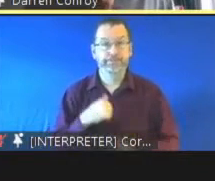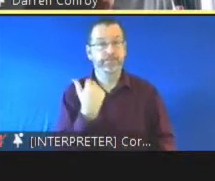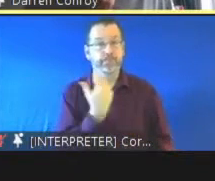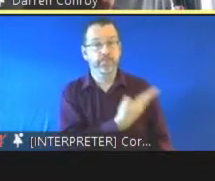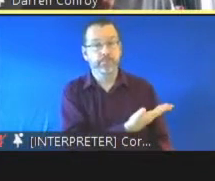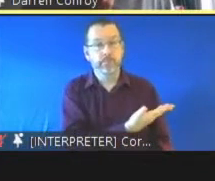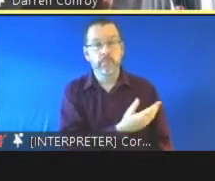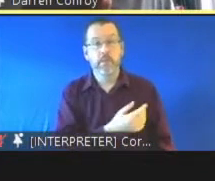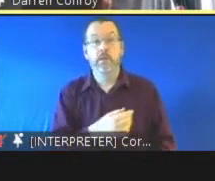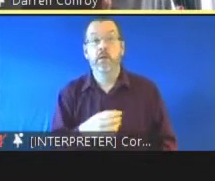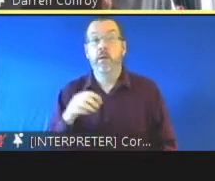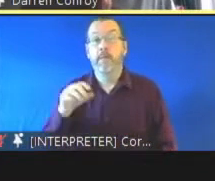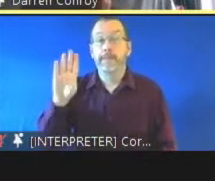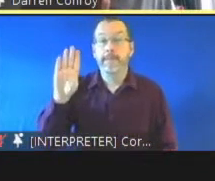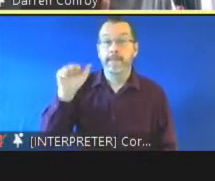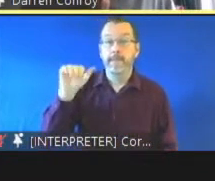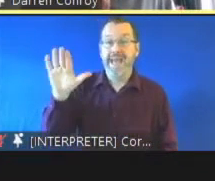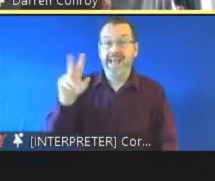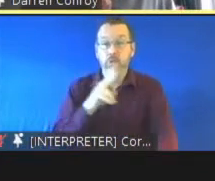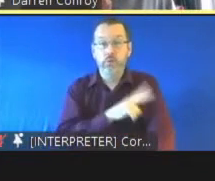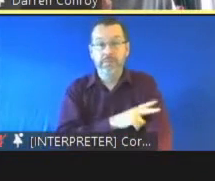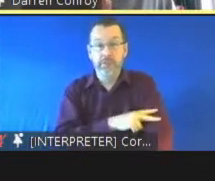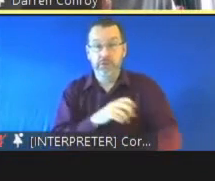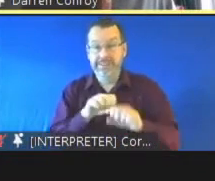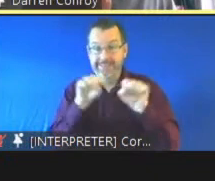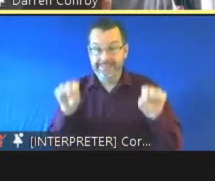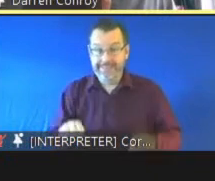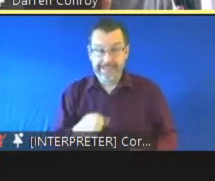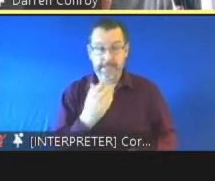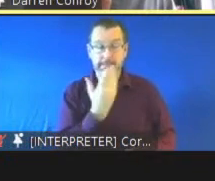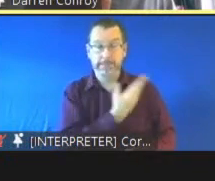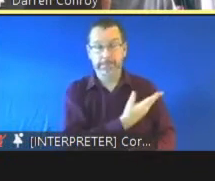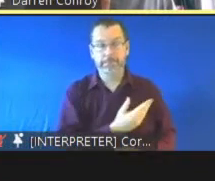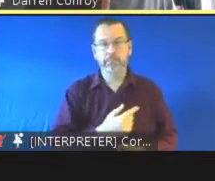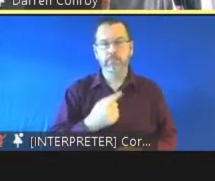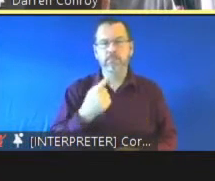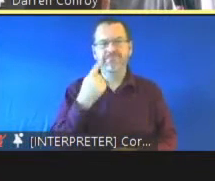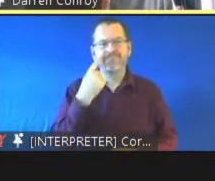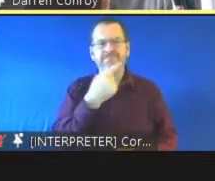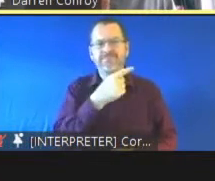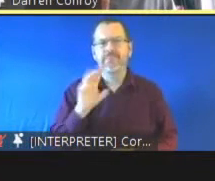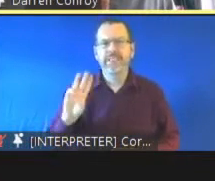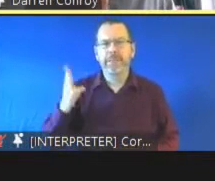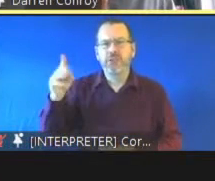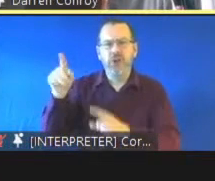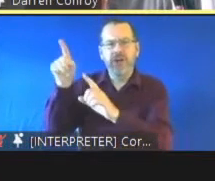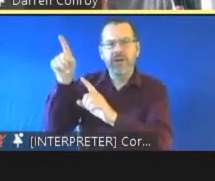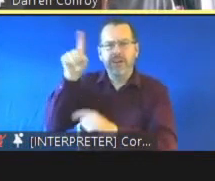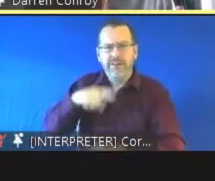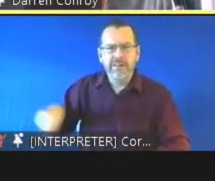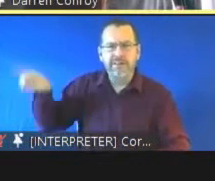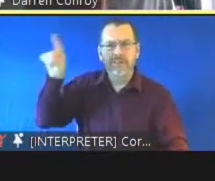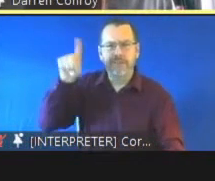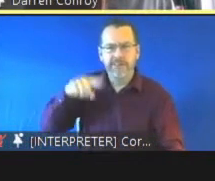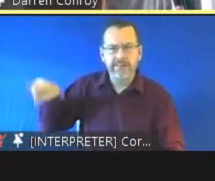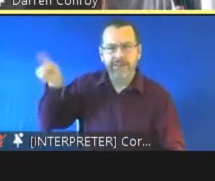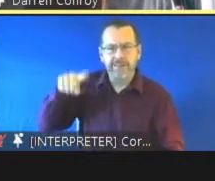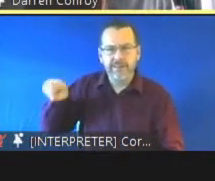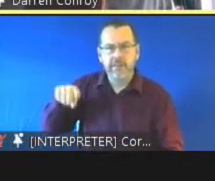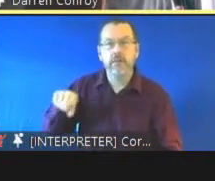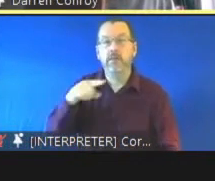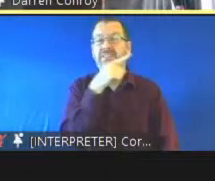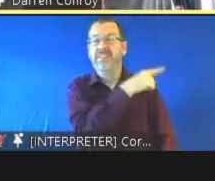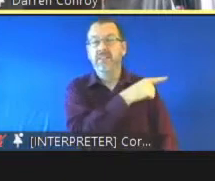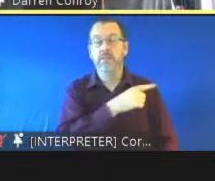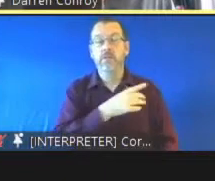bail supervision scheme um and i suppose the graphic just to the right um in in simple terms